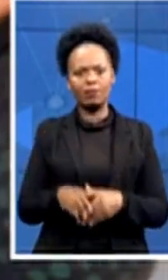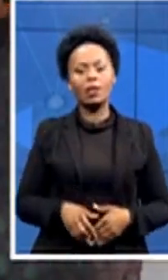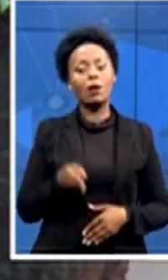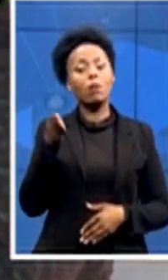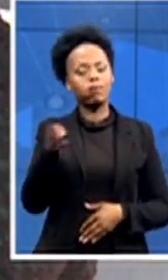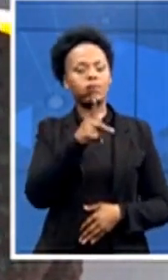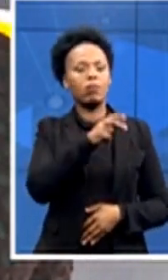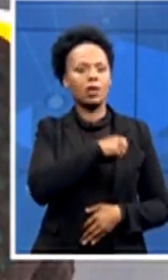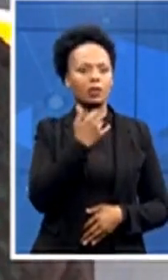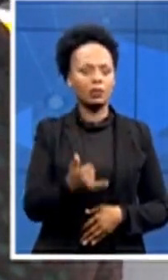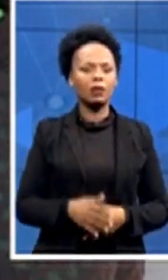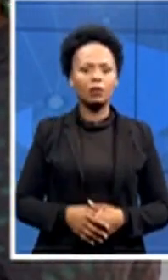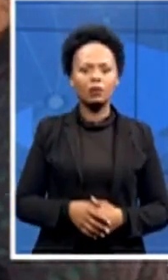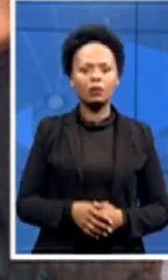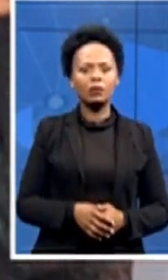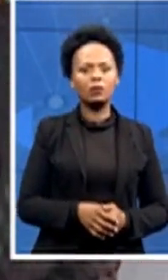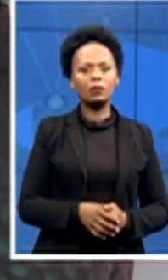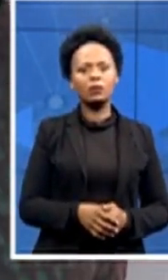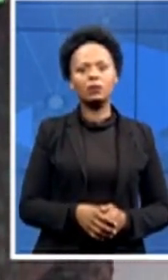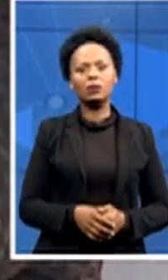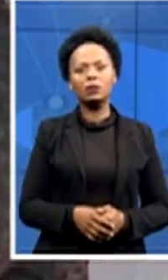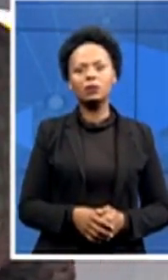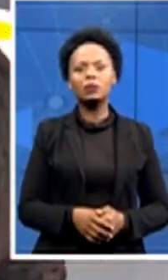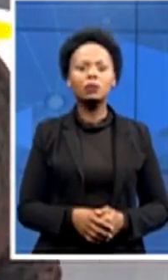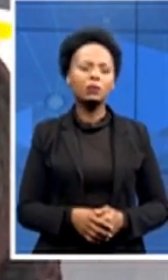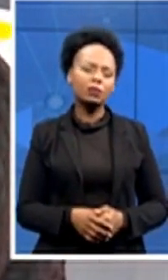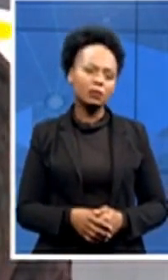Robust with debate,